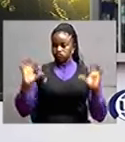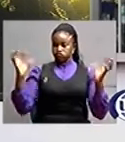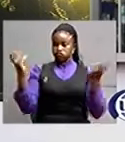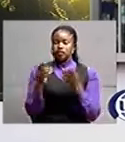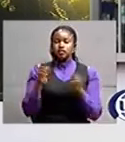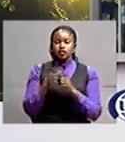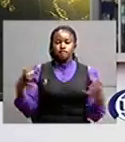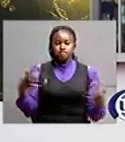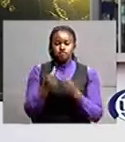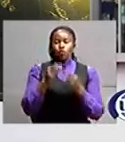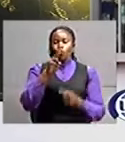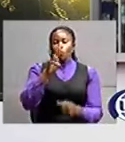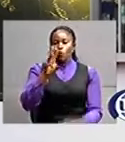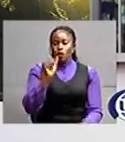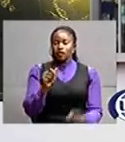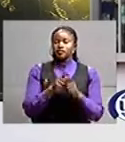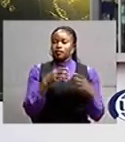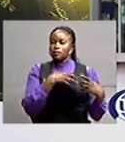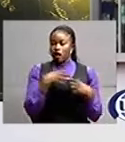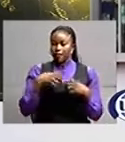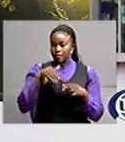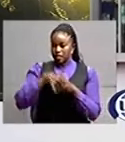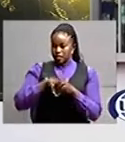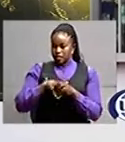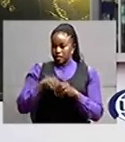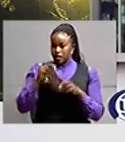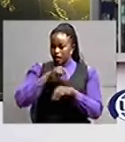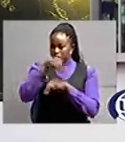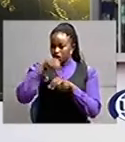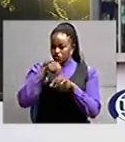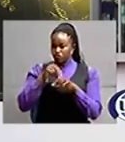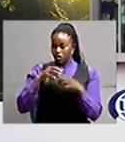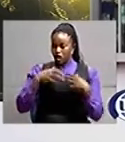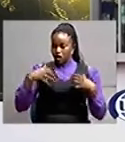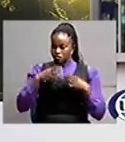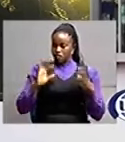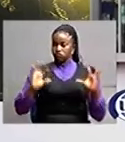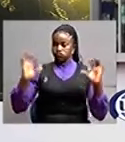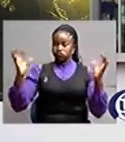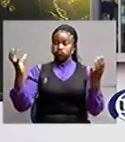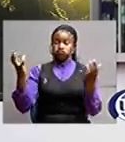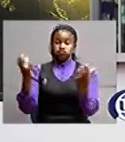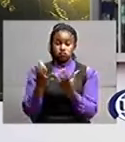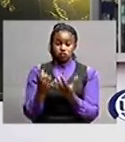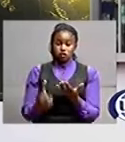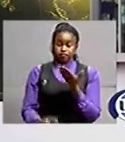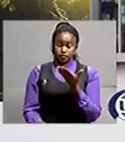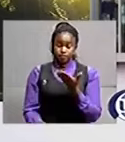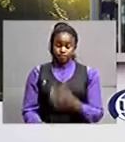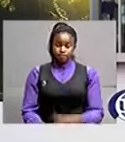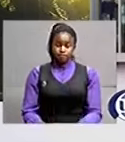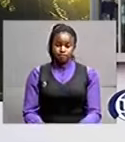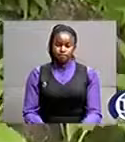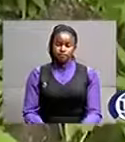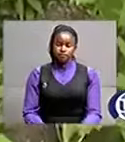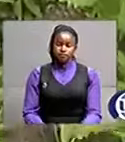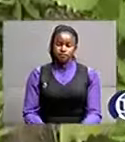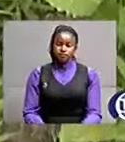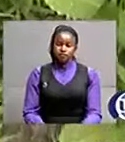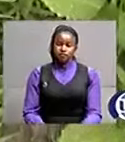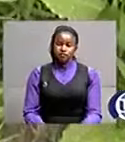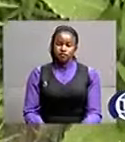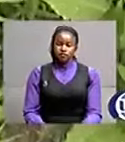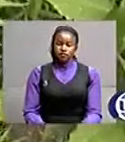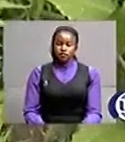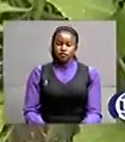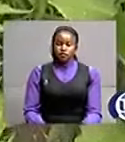ua and the updf in queen elizabeth national park a wildlife gazetted area marijuana